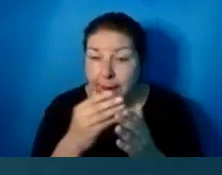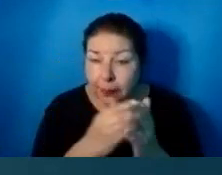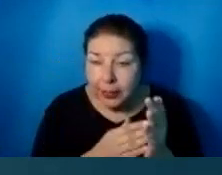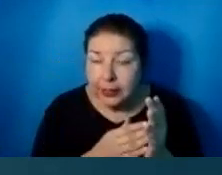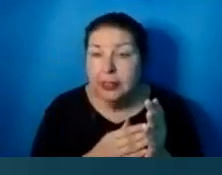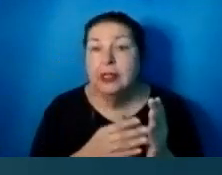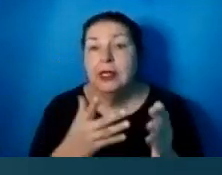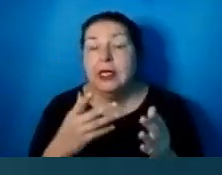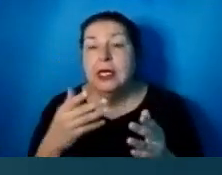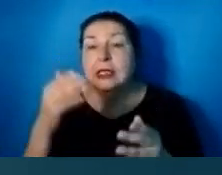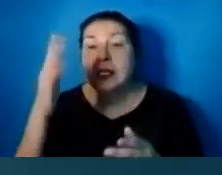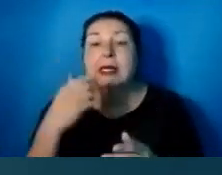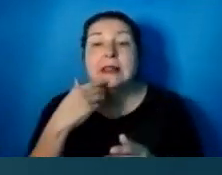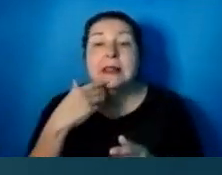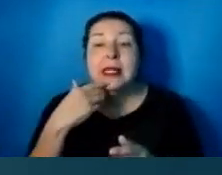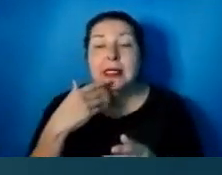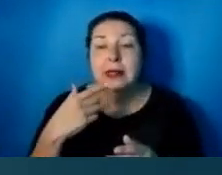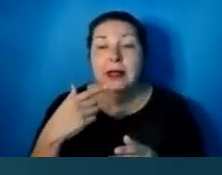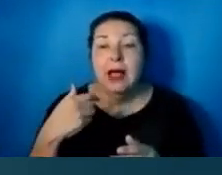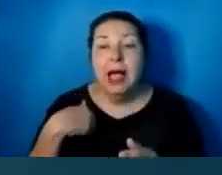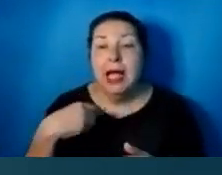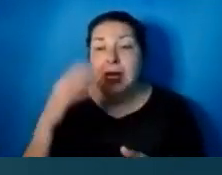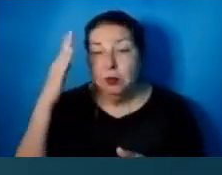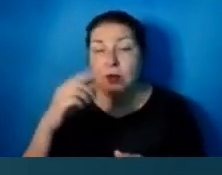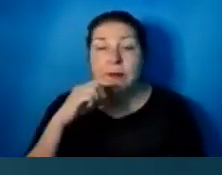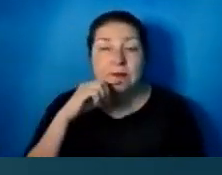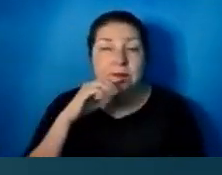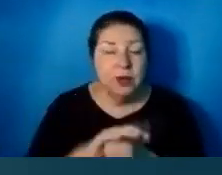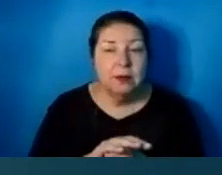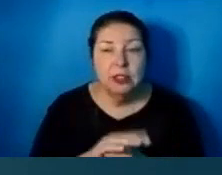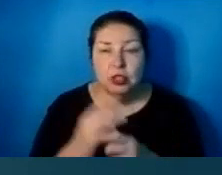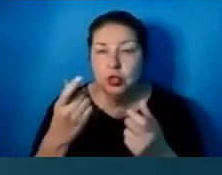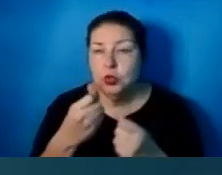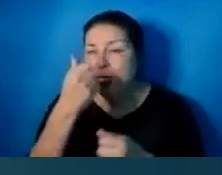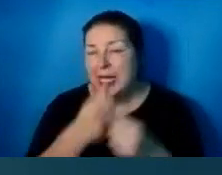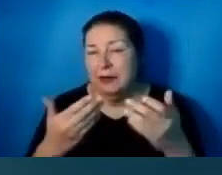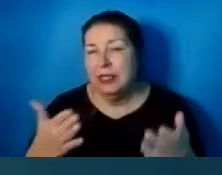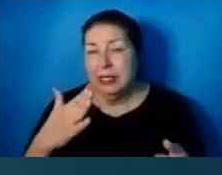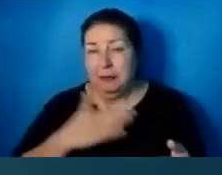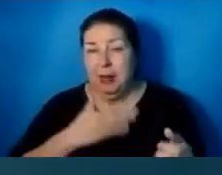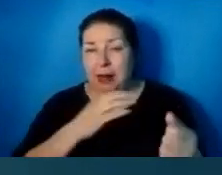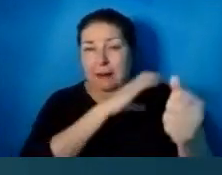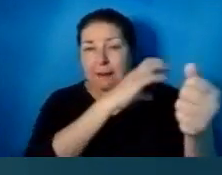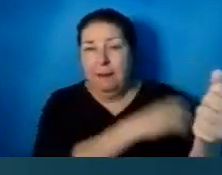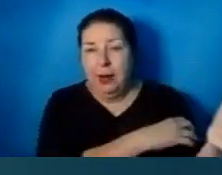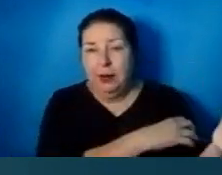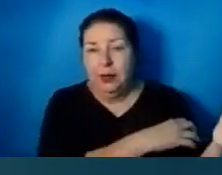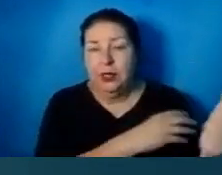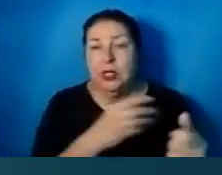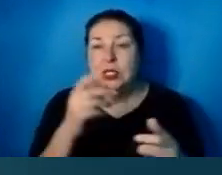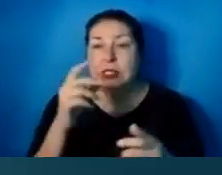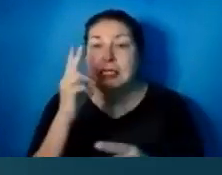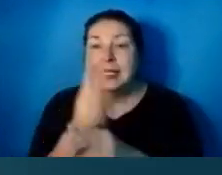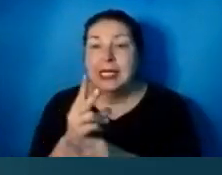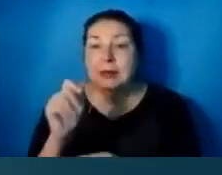I will commit to do everything in my power to keep this covenant,